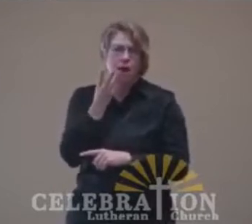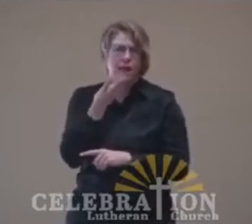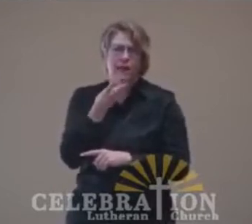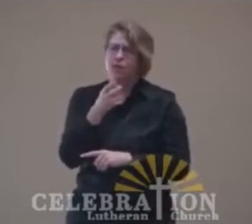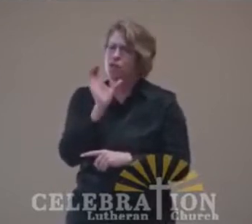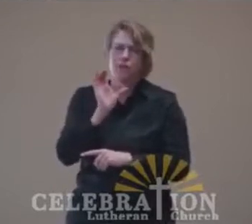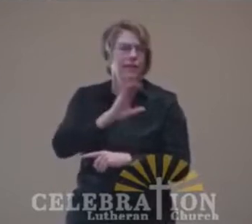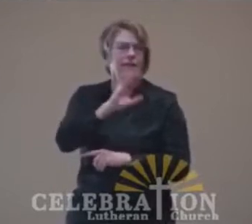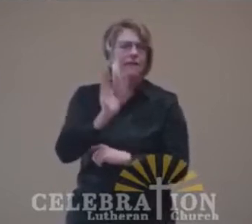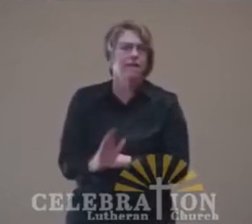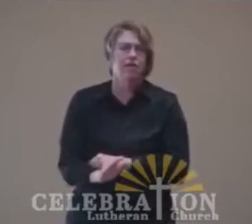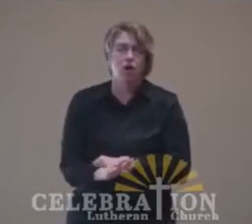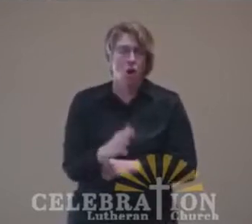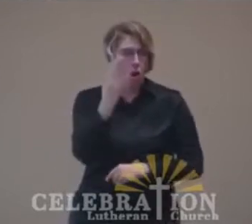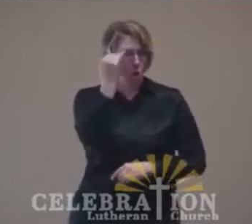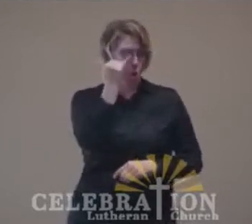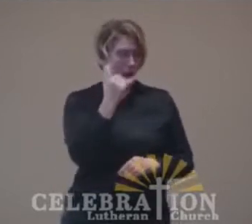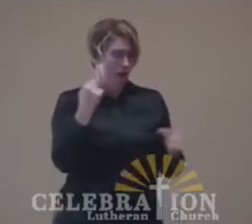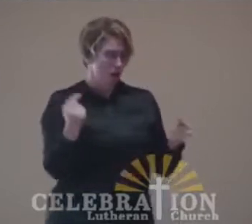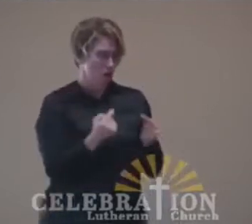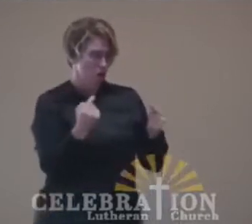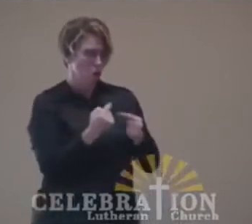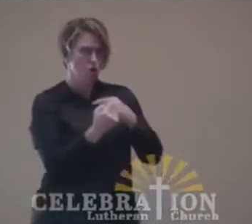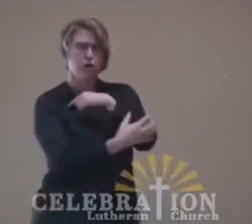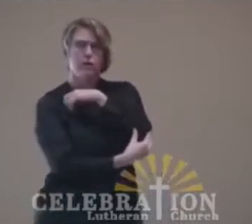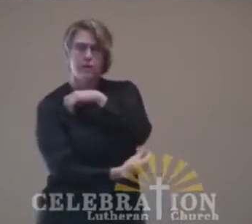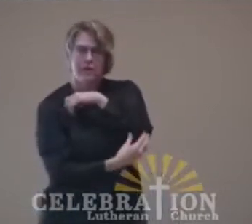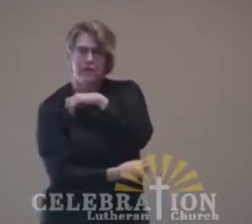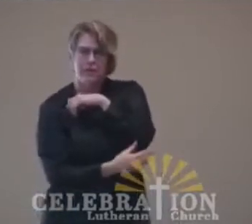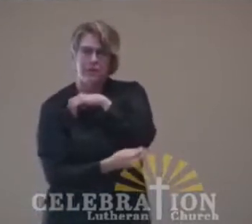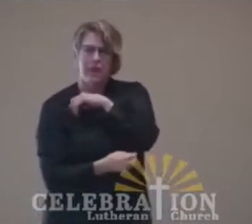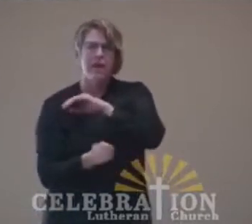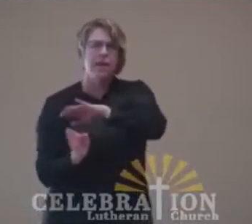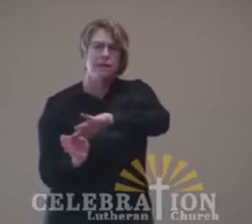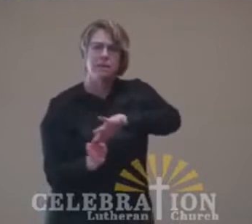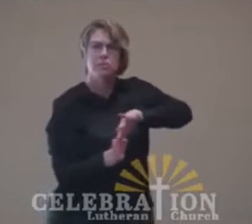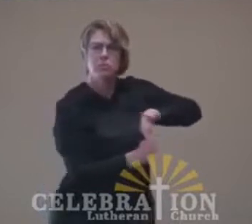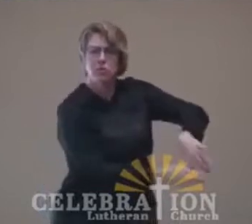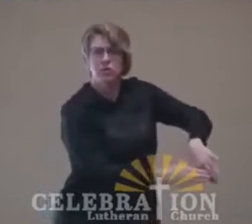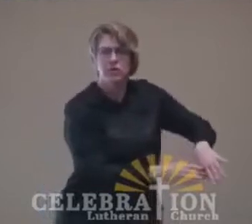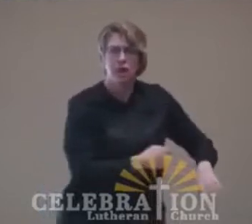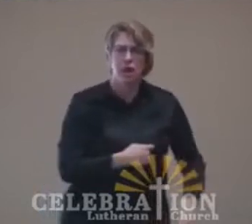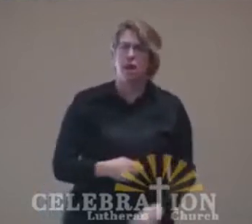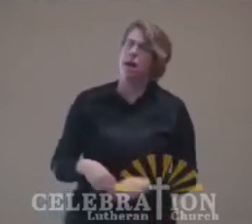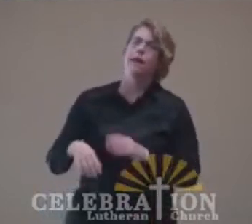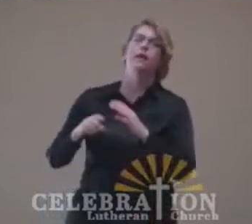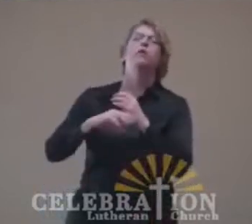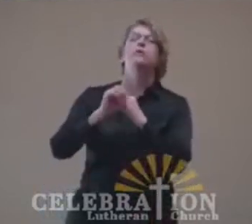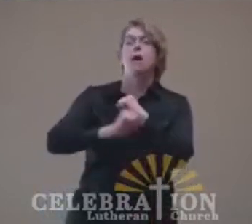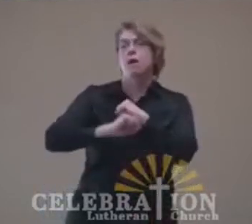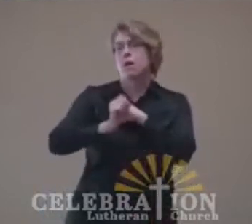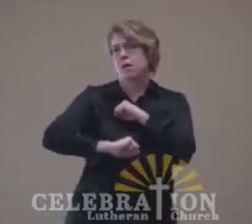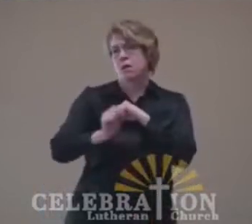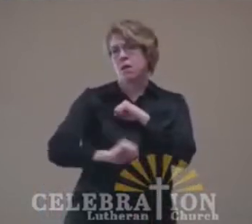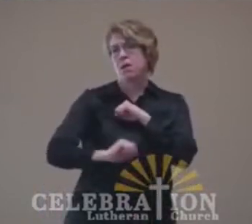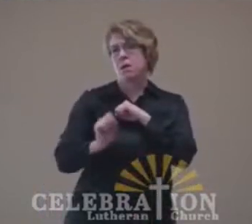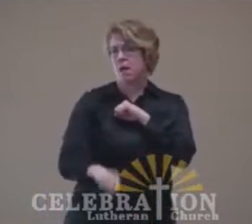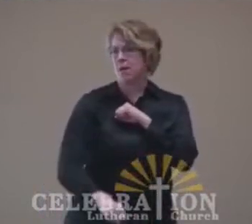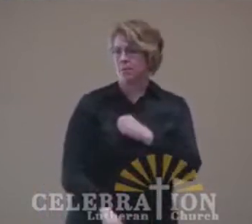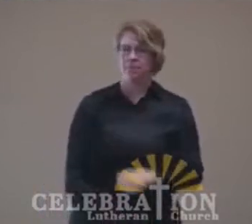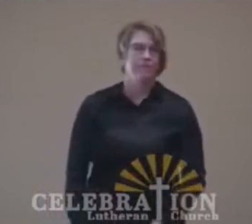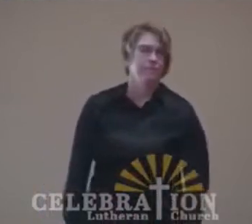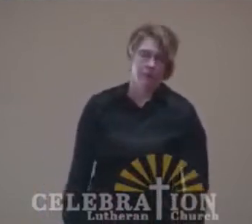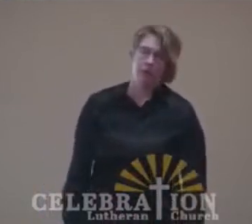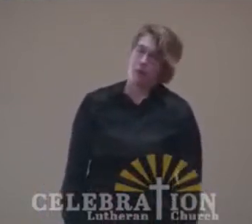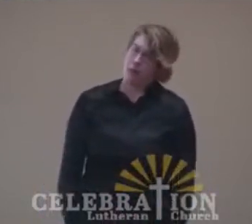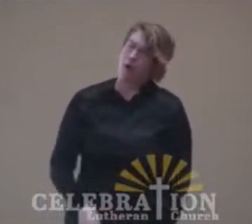You who afflict the righteous, who take a bribe, who push aside the needy in the gate, and so on and so forth. There's